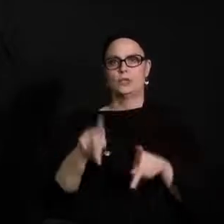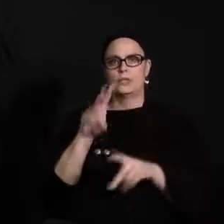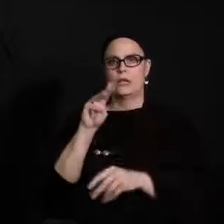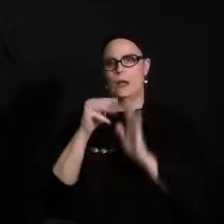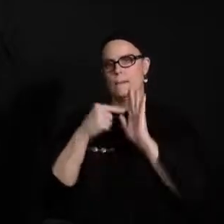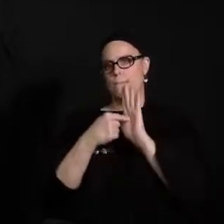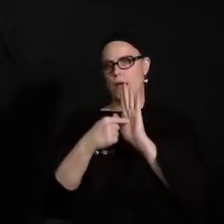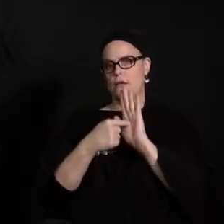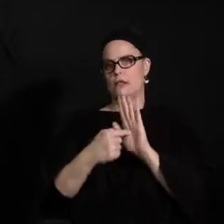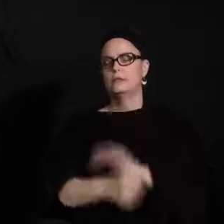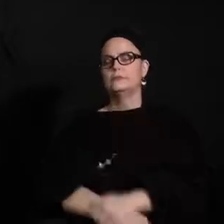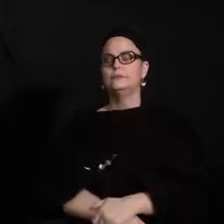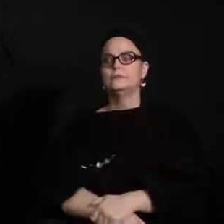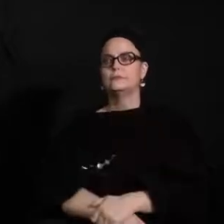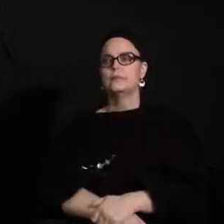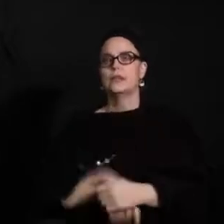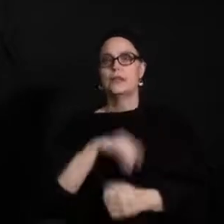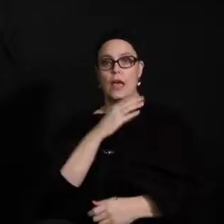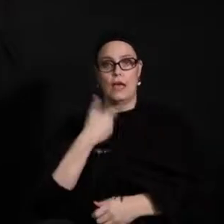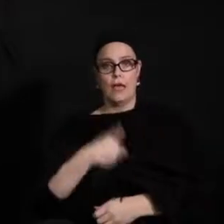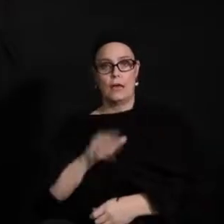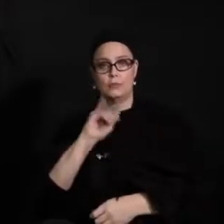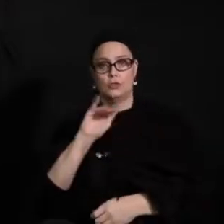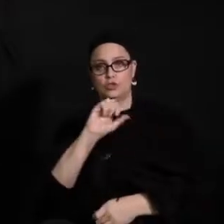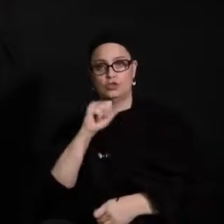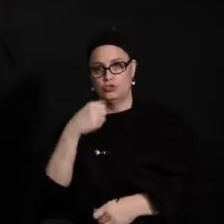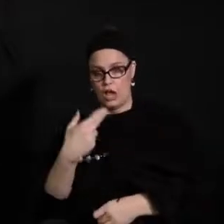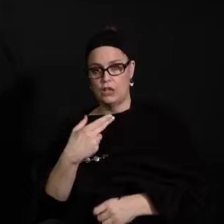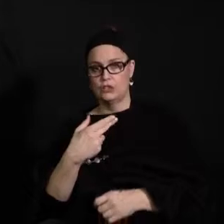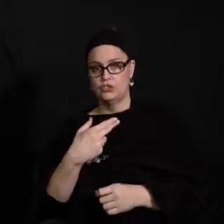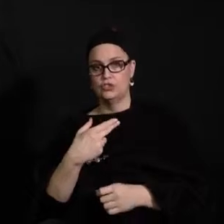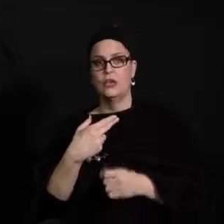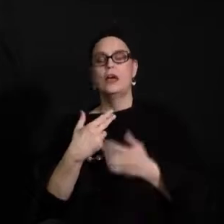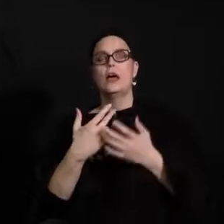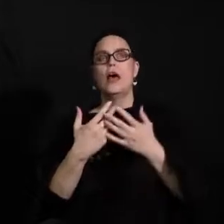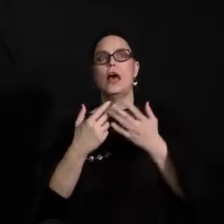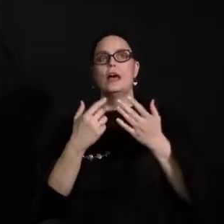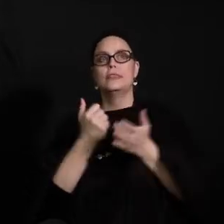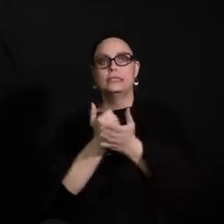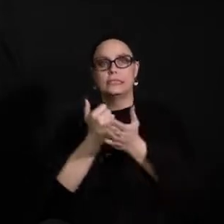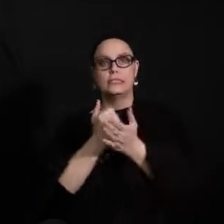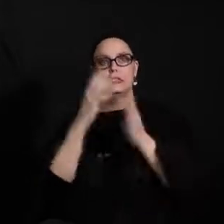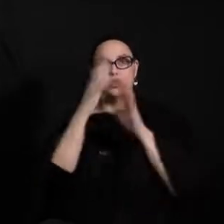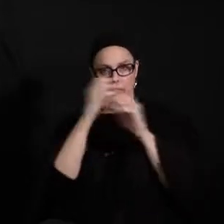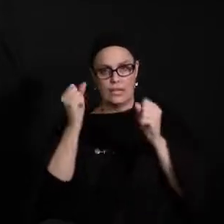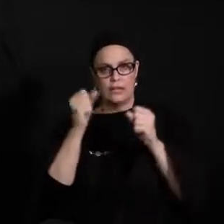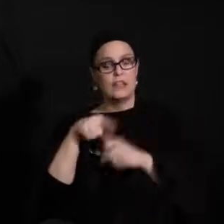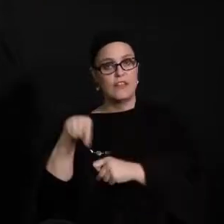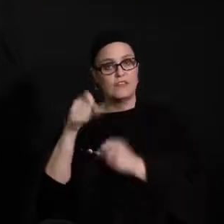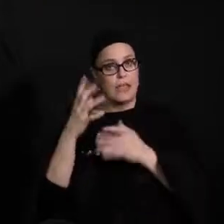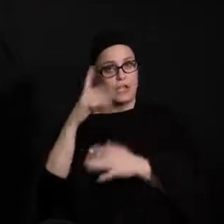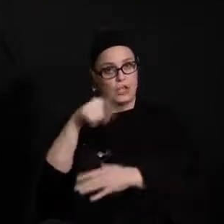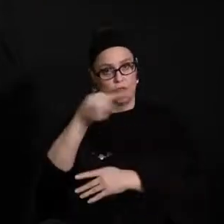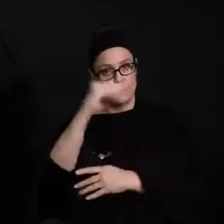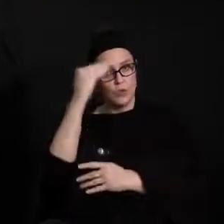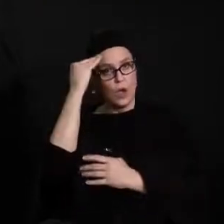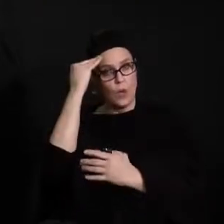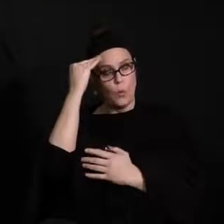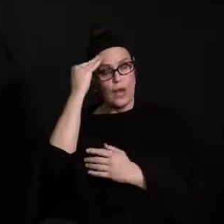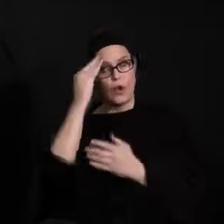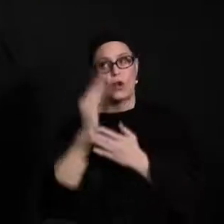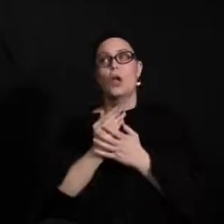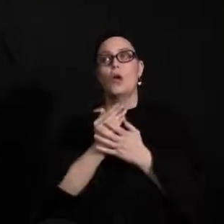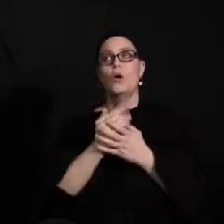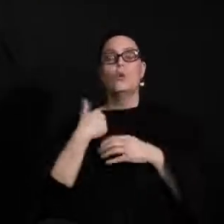All right, Josh Dellich, the assistant superintendent here. As many of you are aware, we